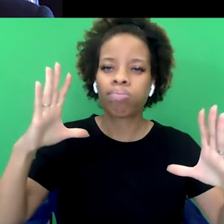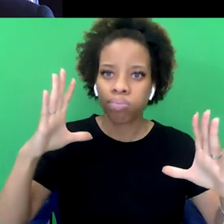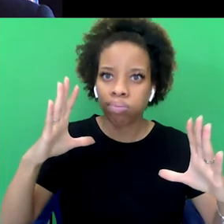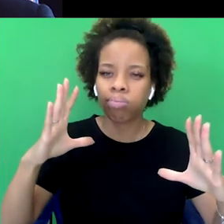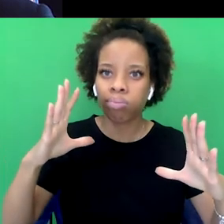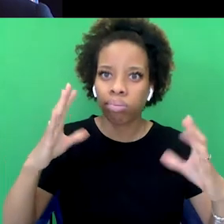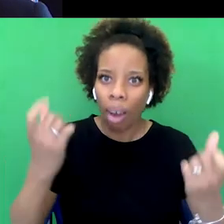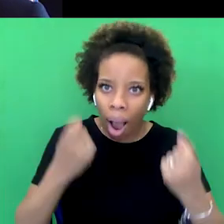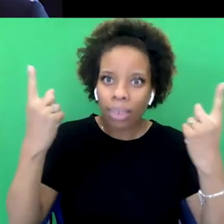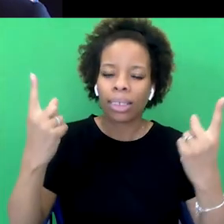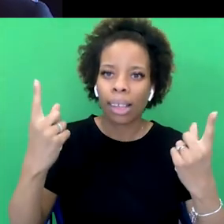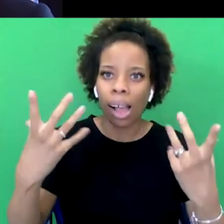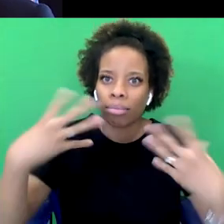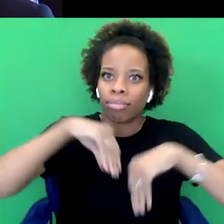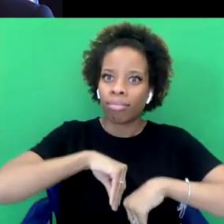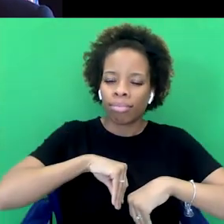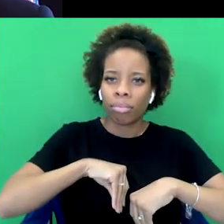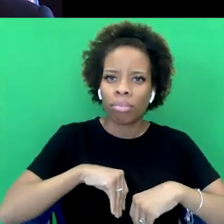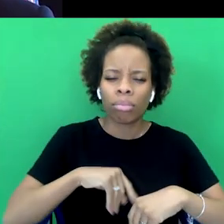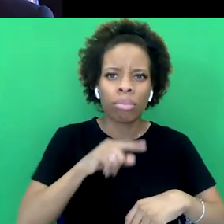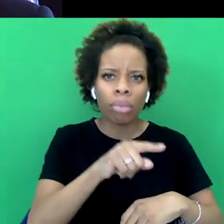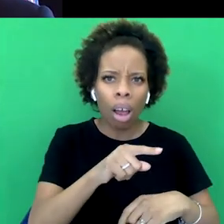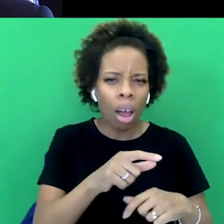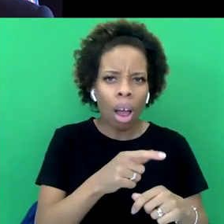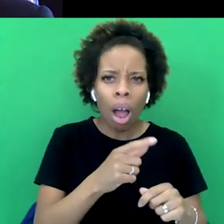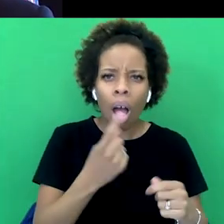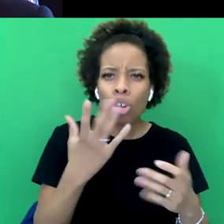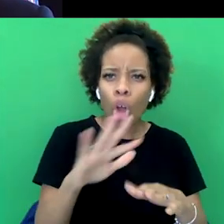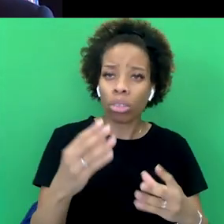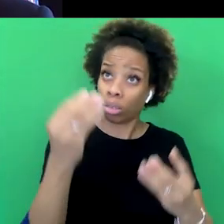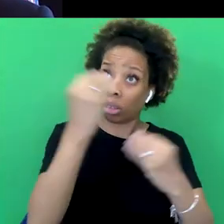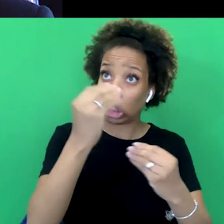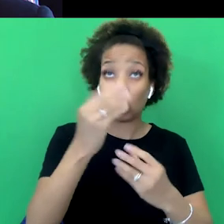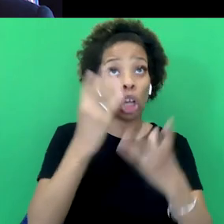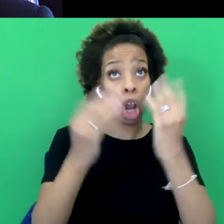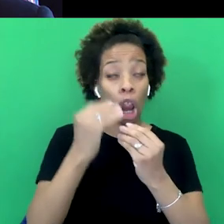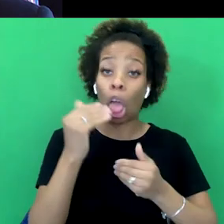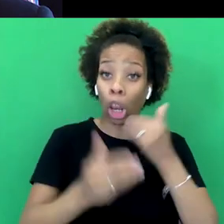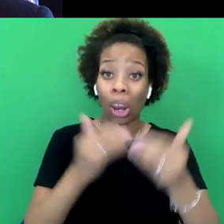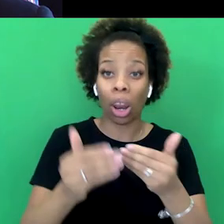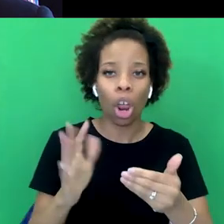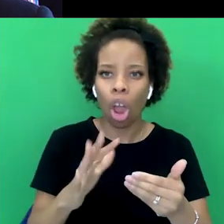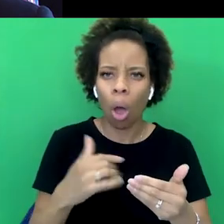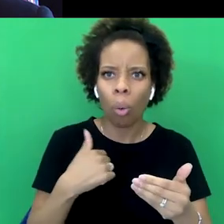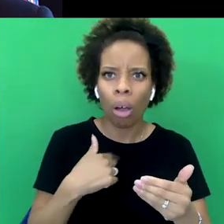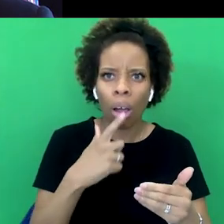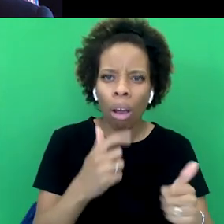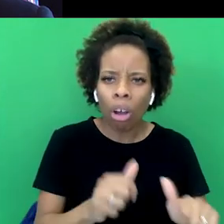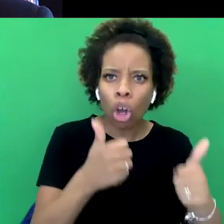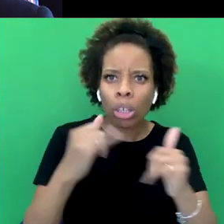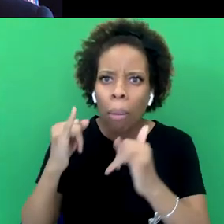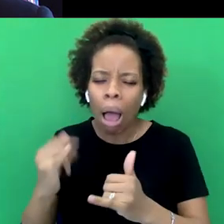perpetrators and the victims. And one thing I came away from your book feeling, even though there was kind of